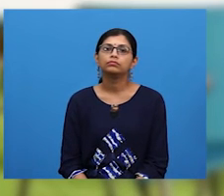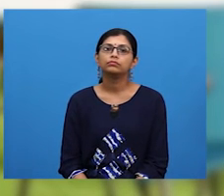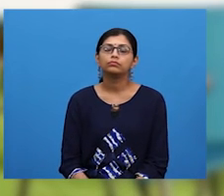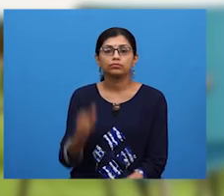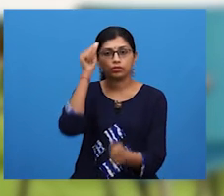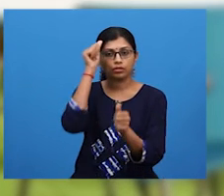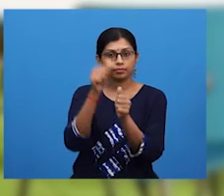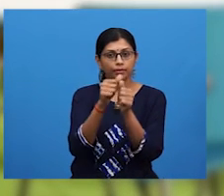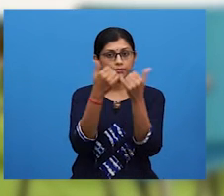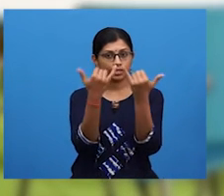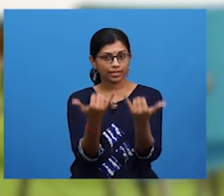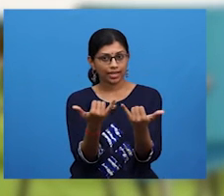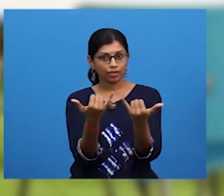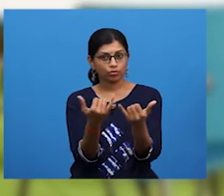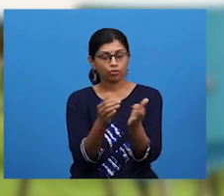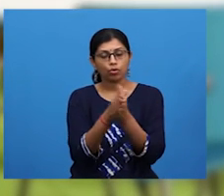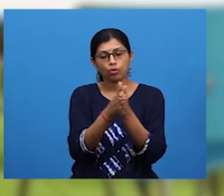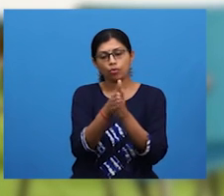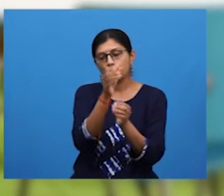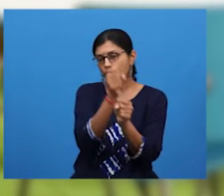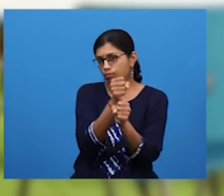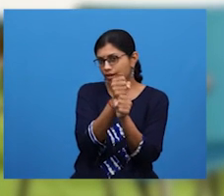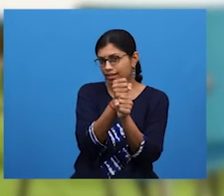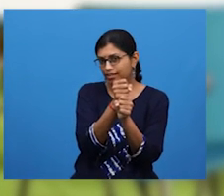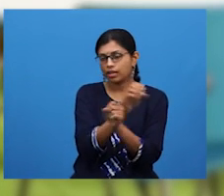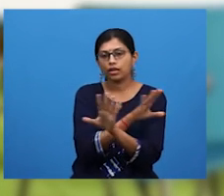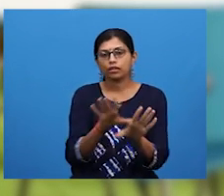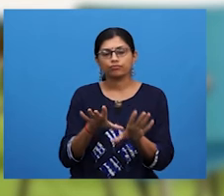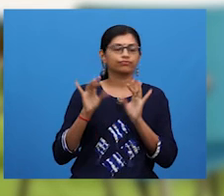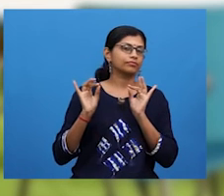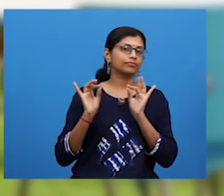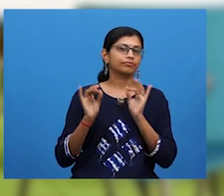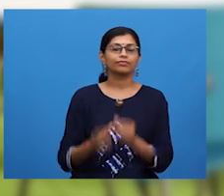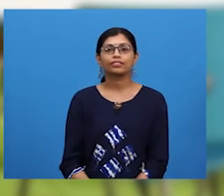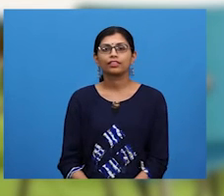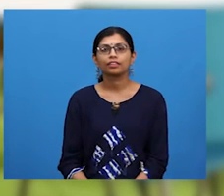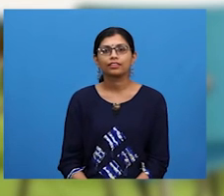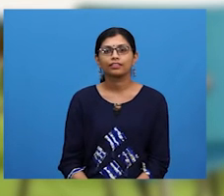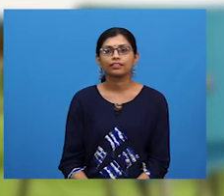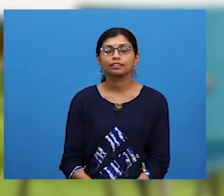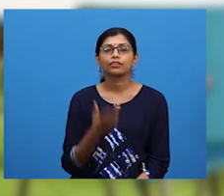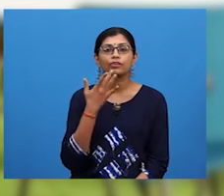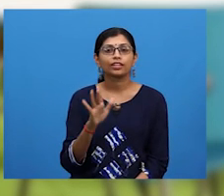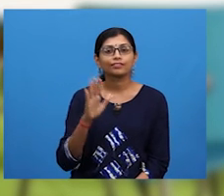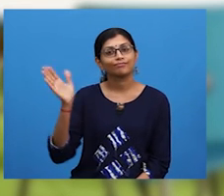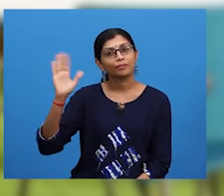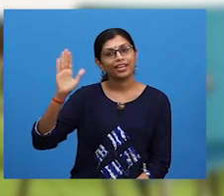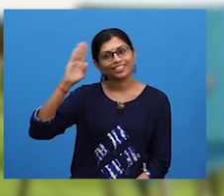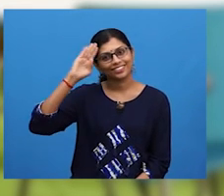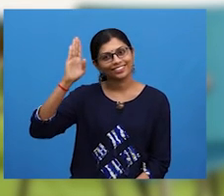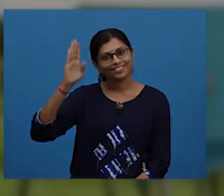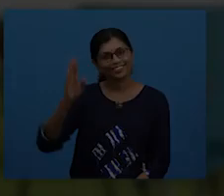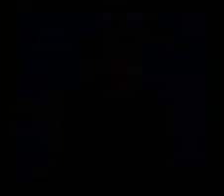Remember now, work hard and never give up. All the best, bye-bye!